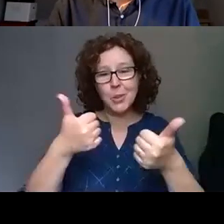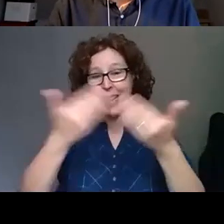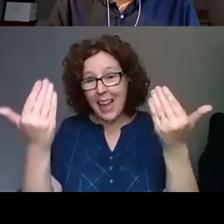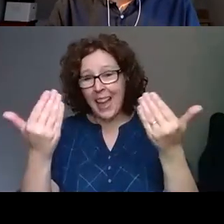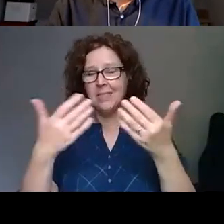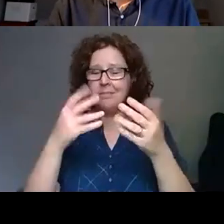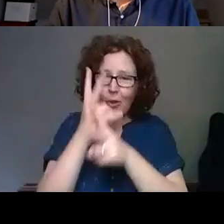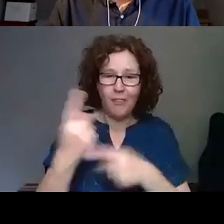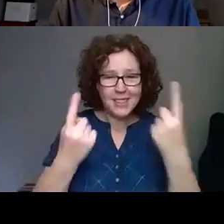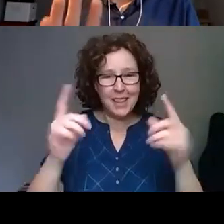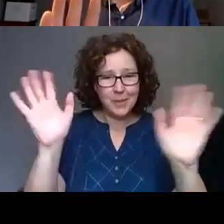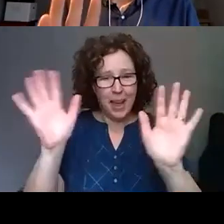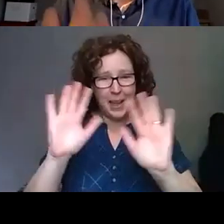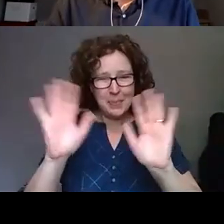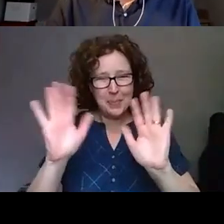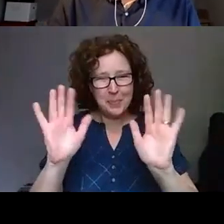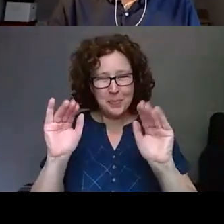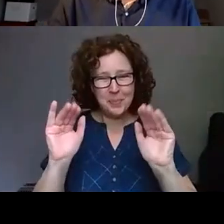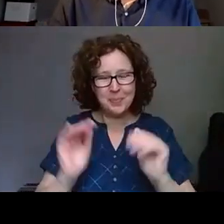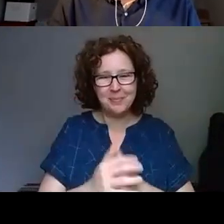care. Bye. Thank you. Bye.